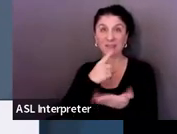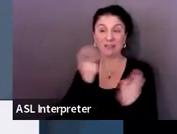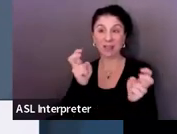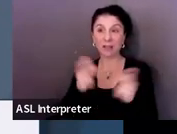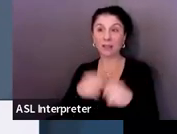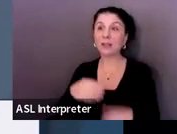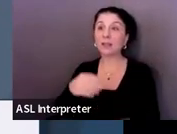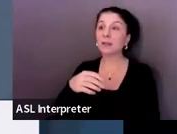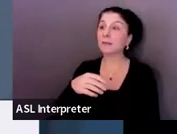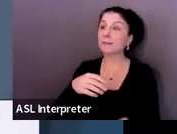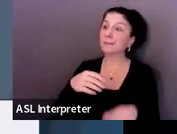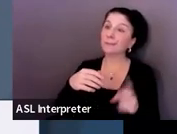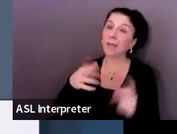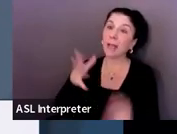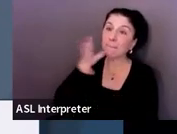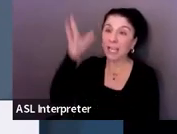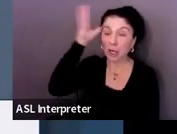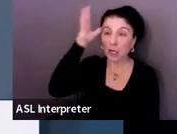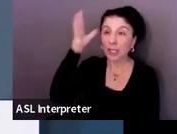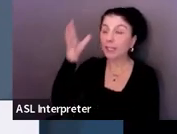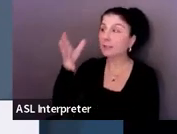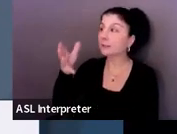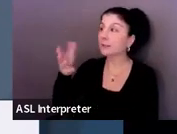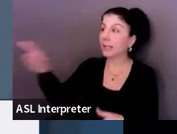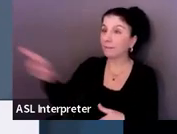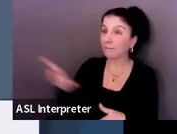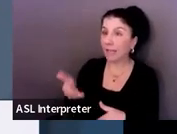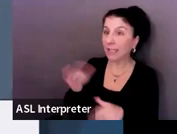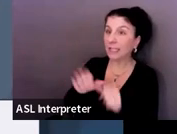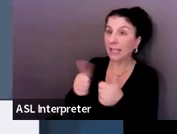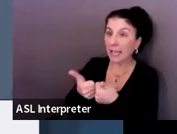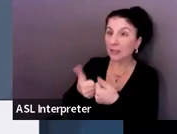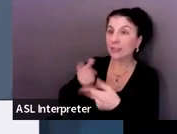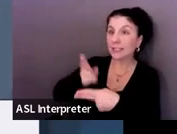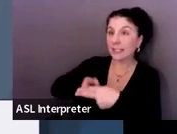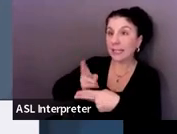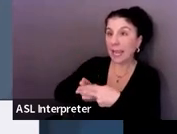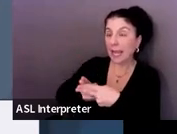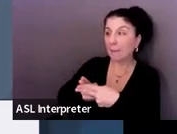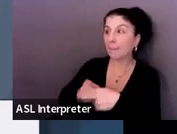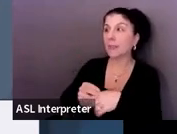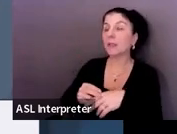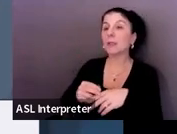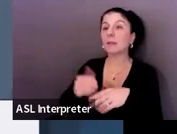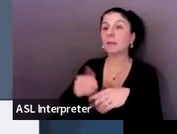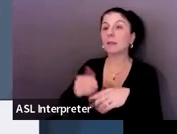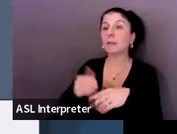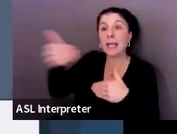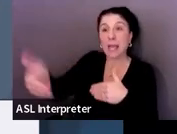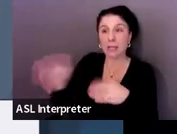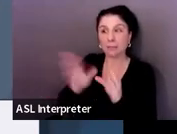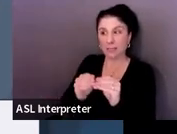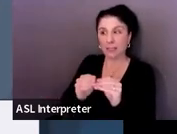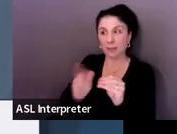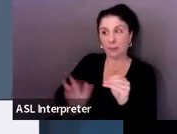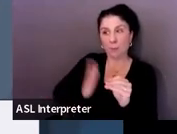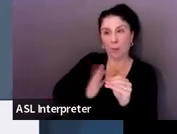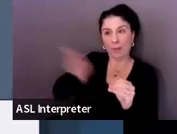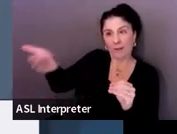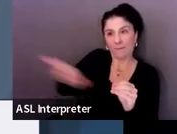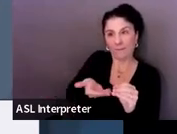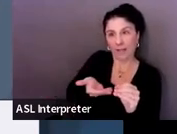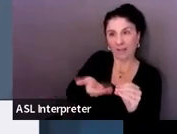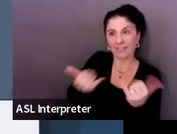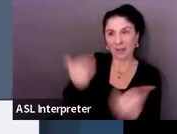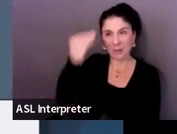parent brought blah, blah, blah agency. Going forward, we will invite them now that we know that they're going to be